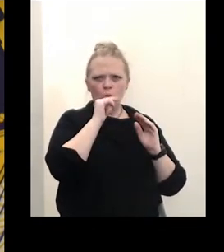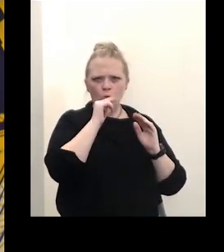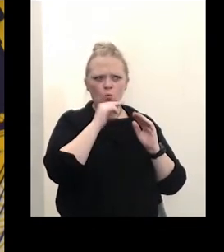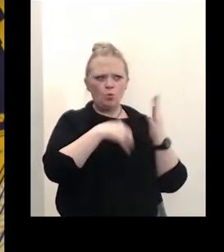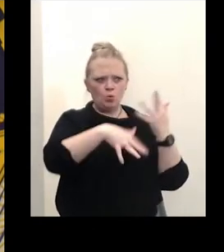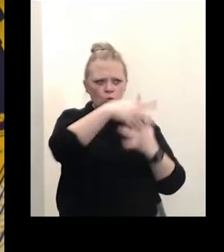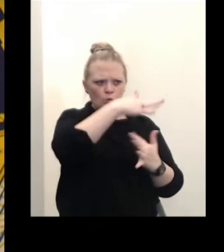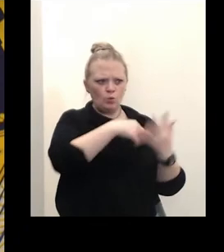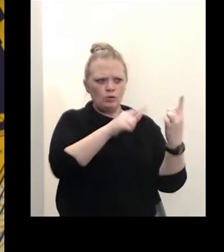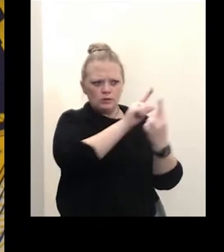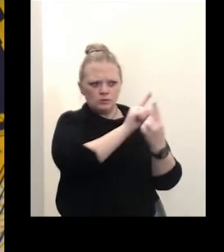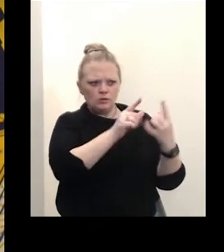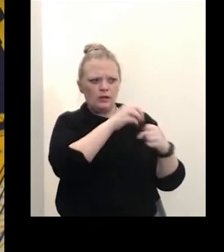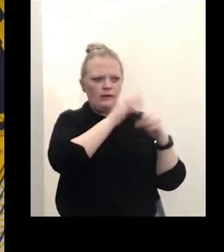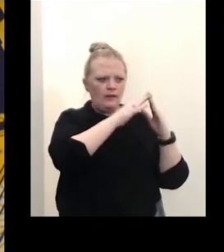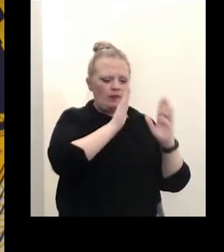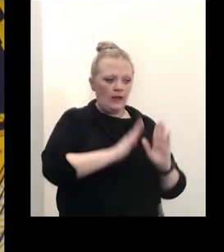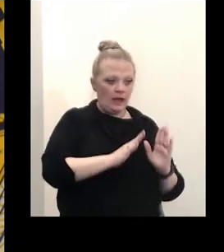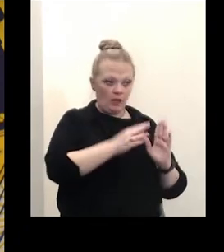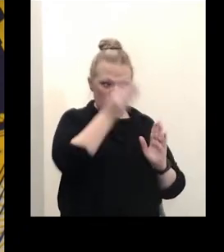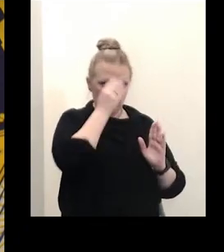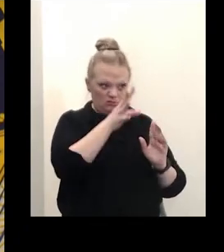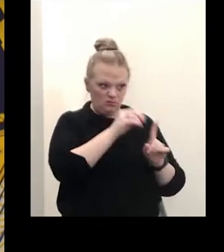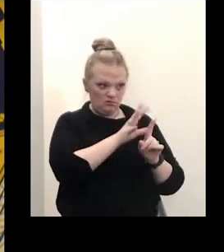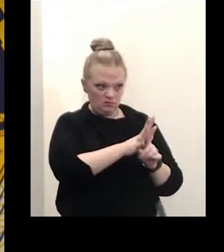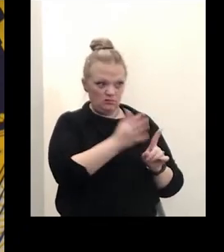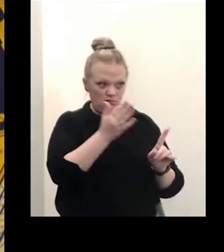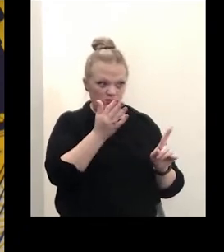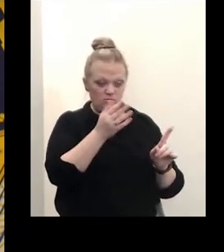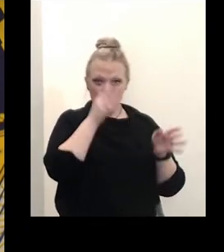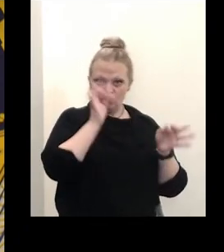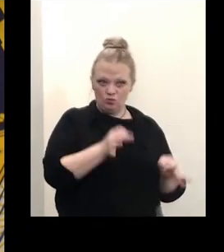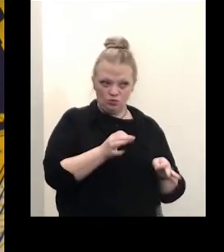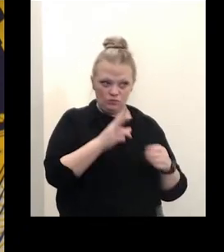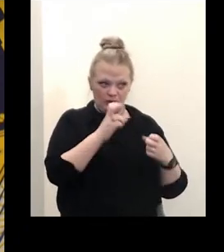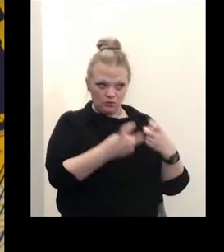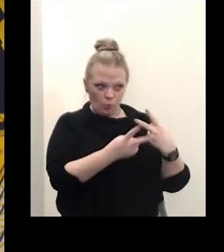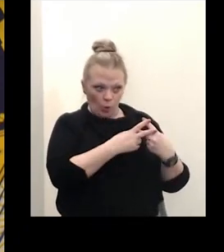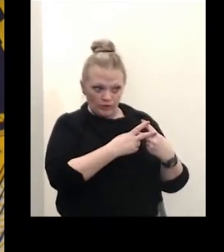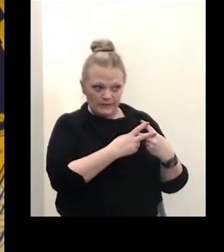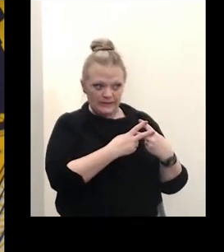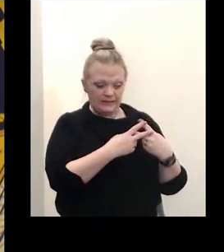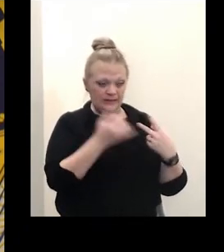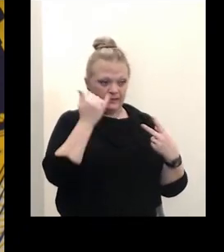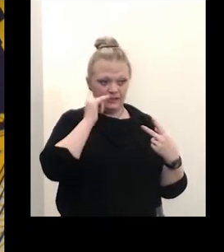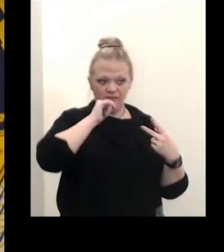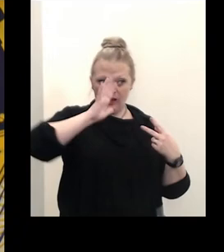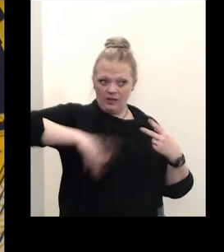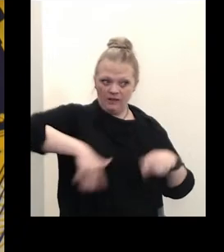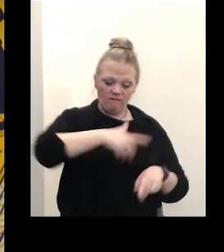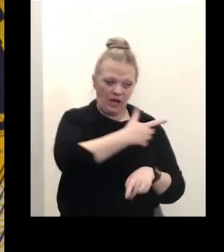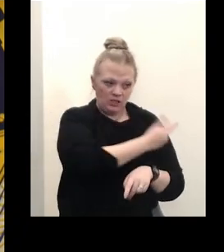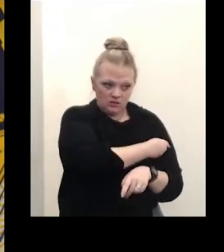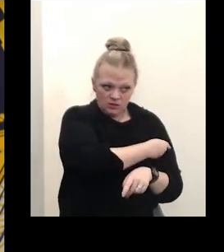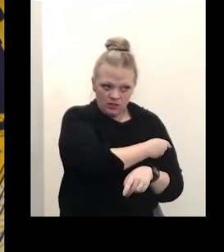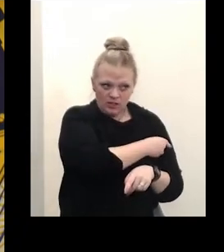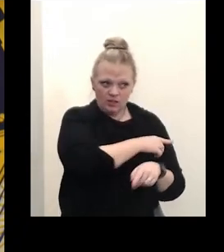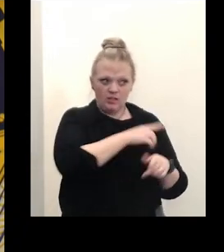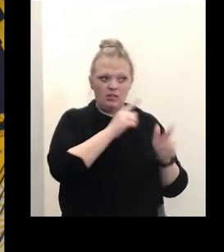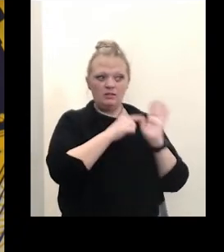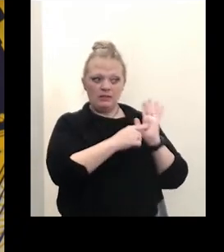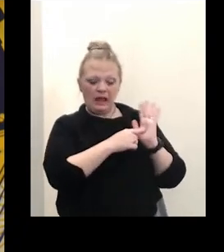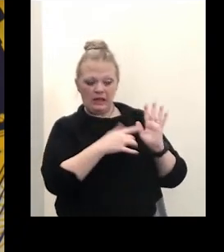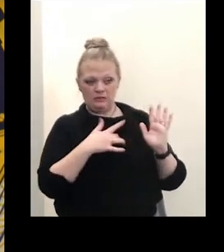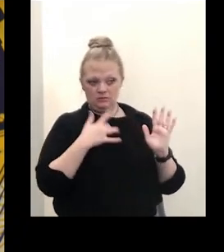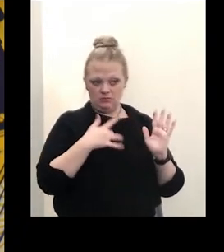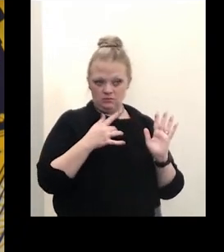sure that they all know that they've been exposed um determining if they need to quarantine if they haven't been fully vaccinated and uh the signs and symptoms that they